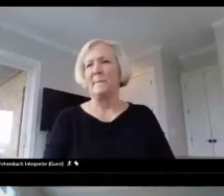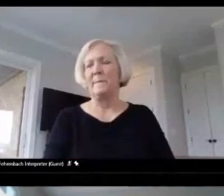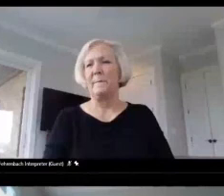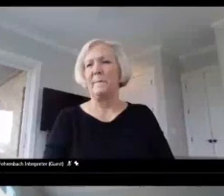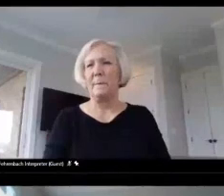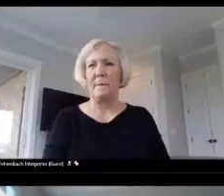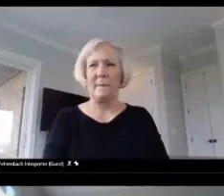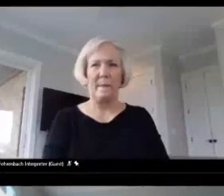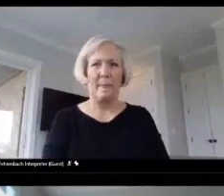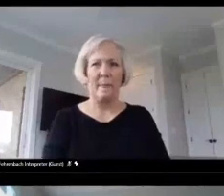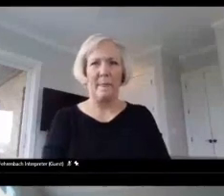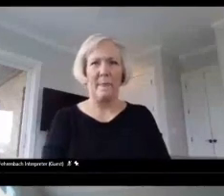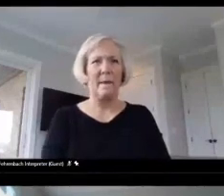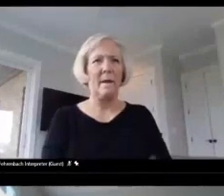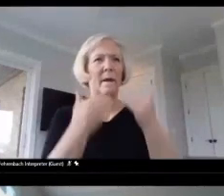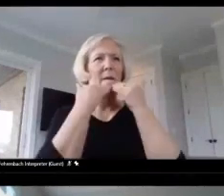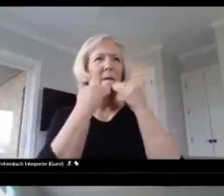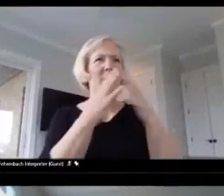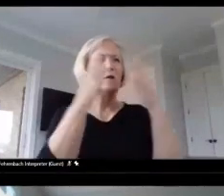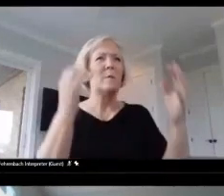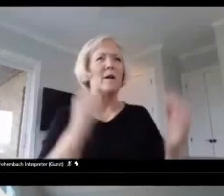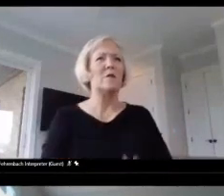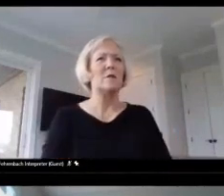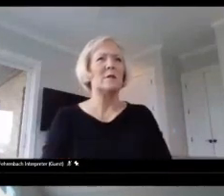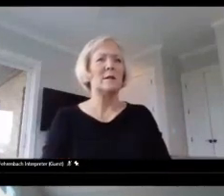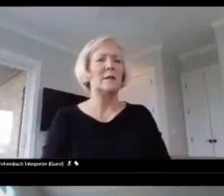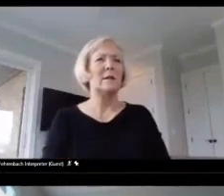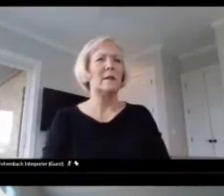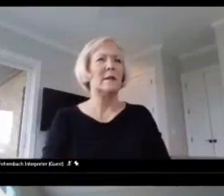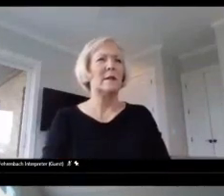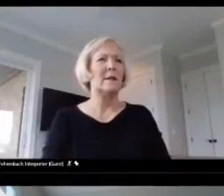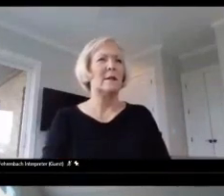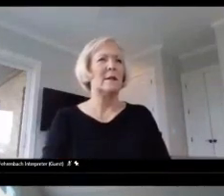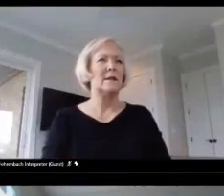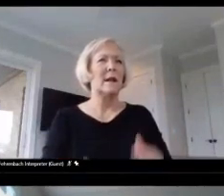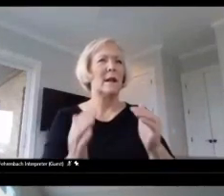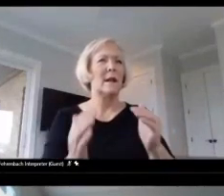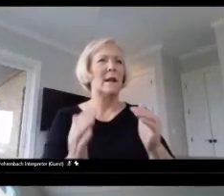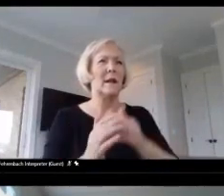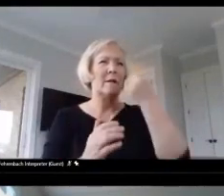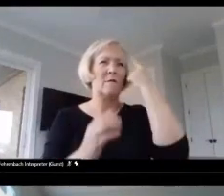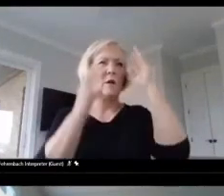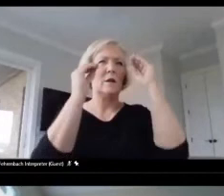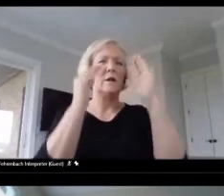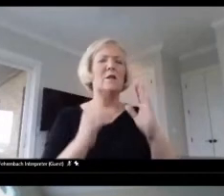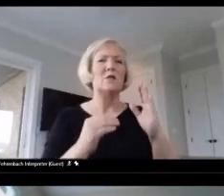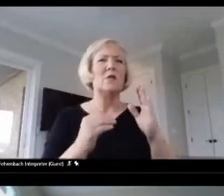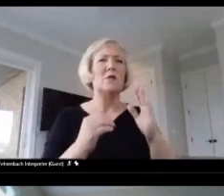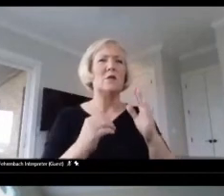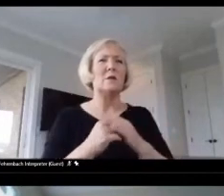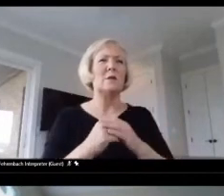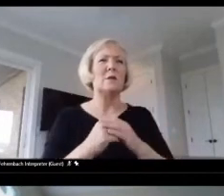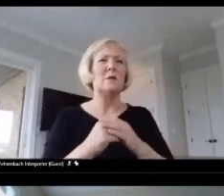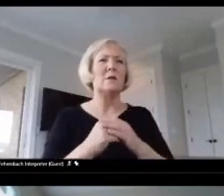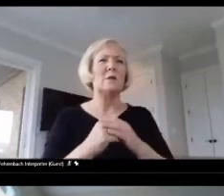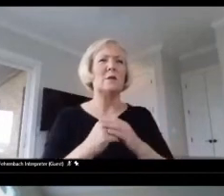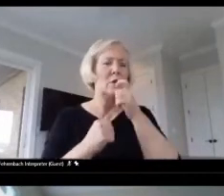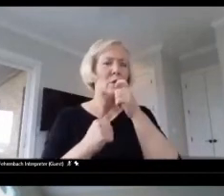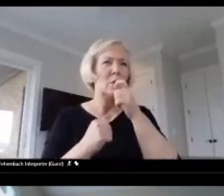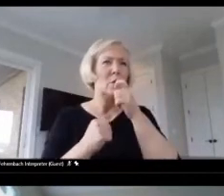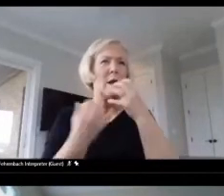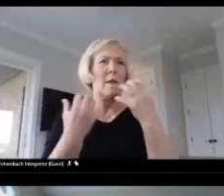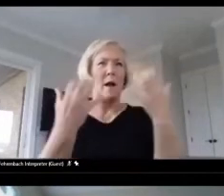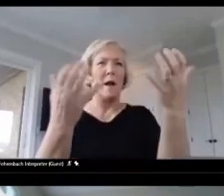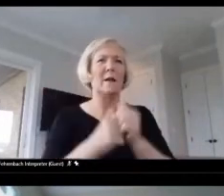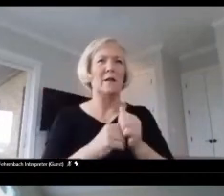Thank you all so much. So again, for our teachers who are on the platform, if you would just use the raise hand feature and